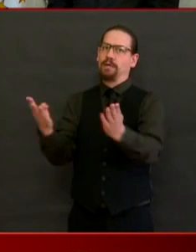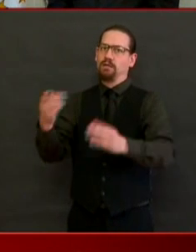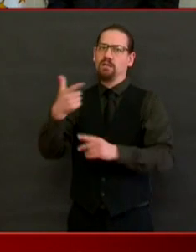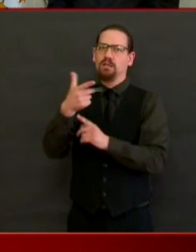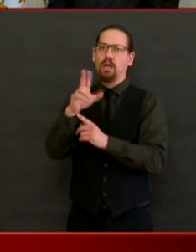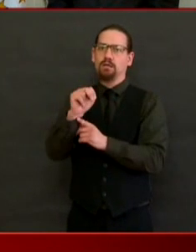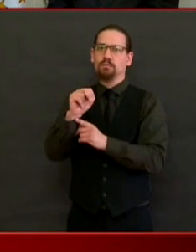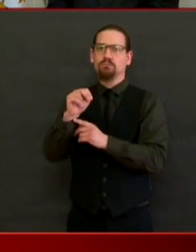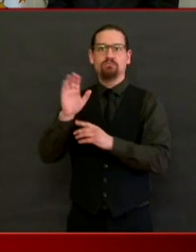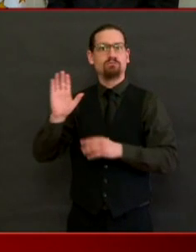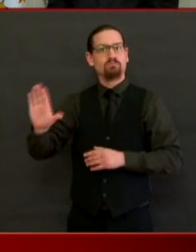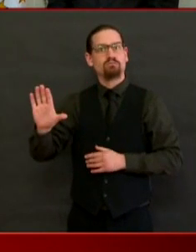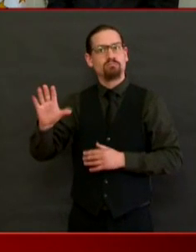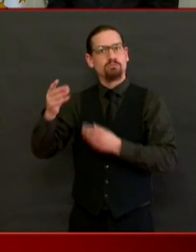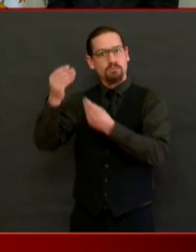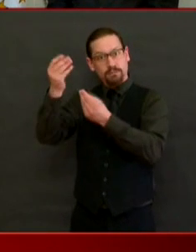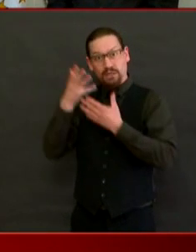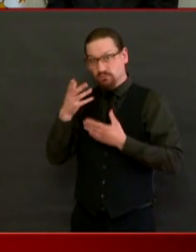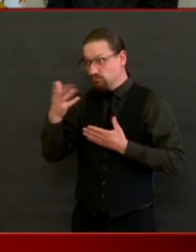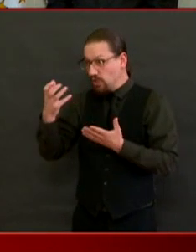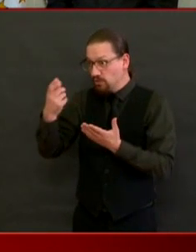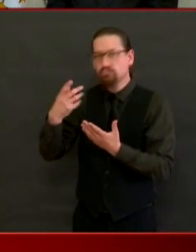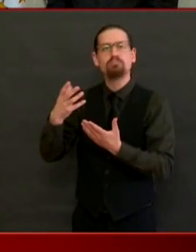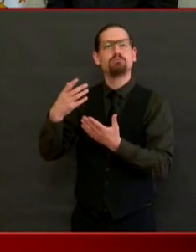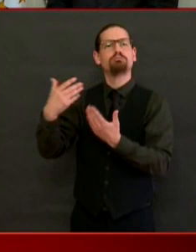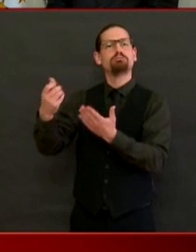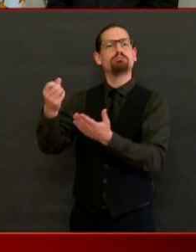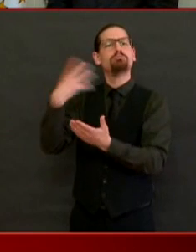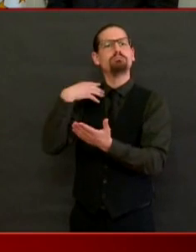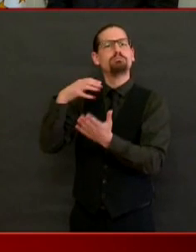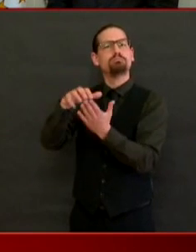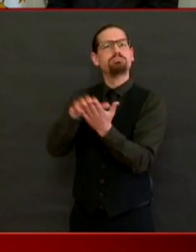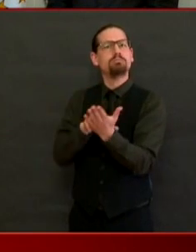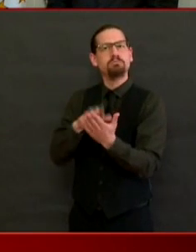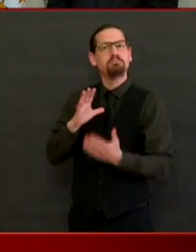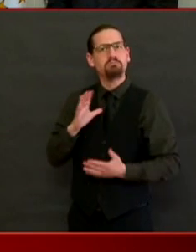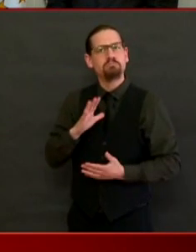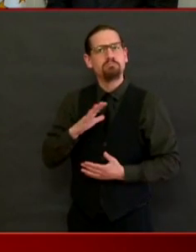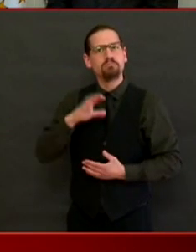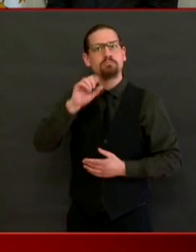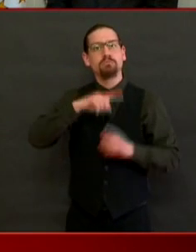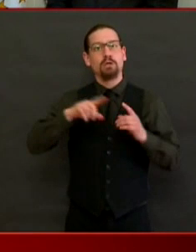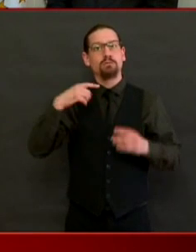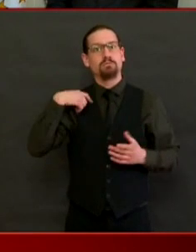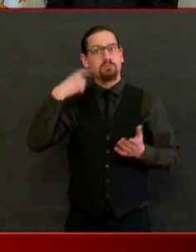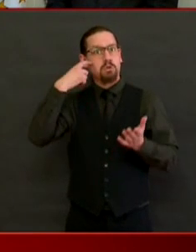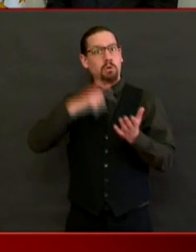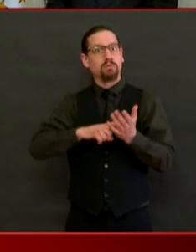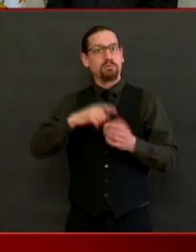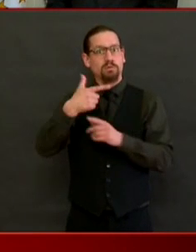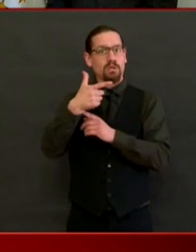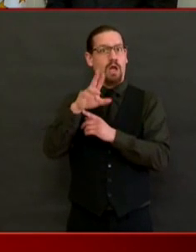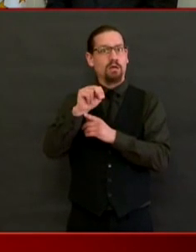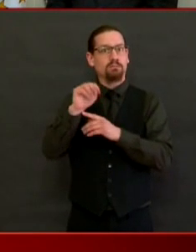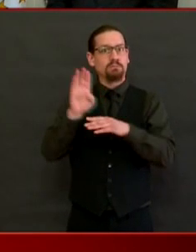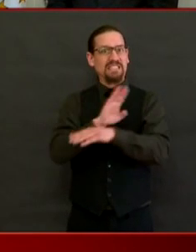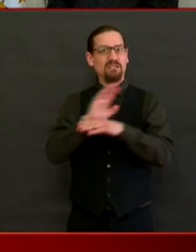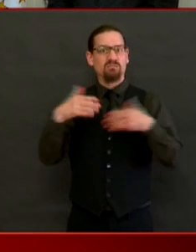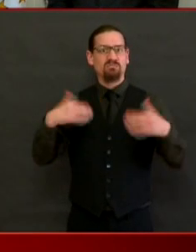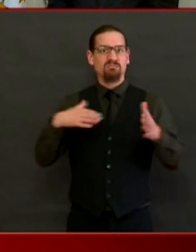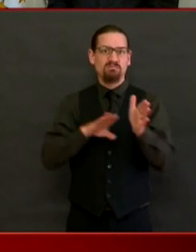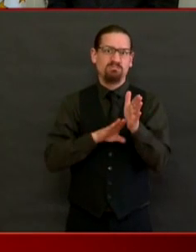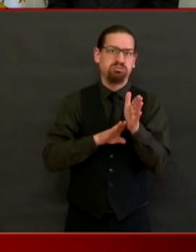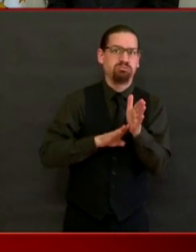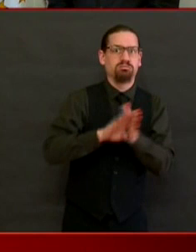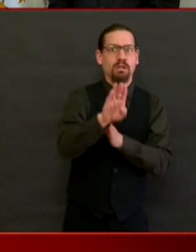There has been a spike in gun sales, and that is exactly why I've signed an executive order to extend the amount of time that